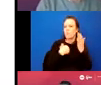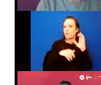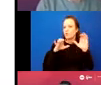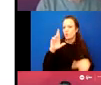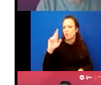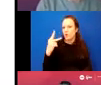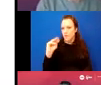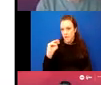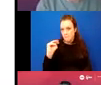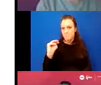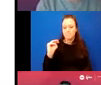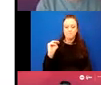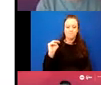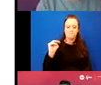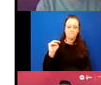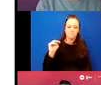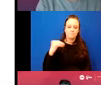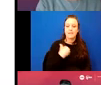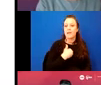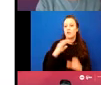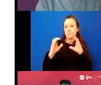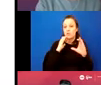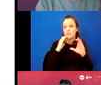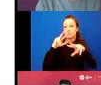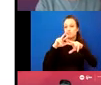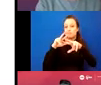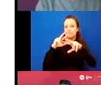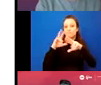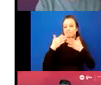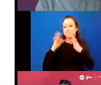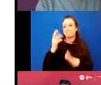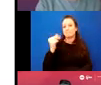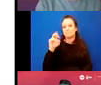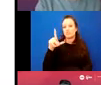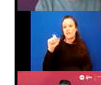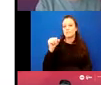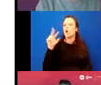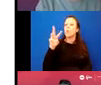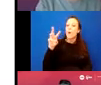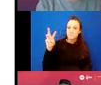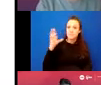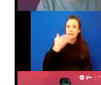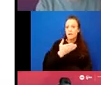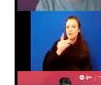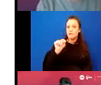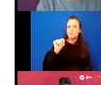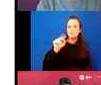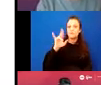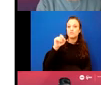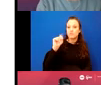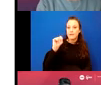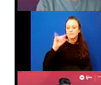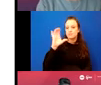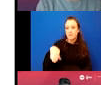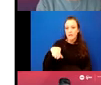RPM and, um, our communication channels that we have. So of course our website, transitchicago.com